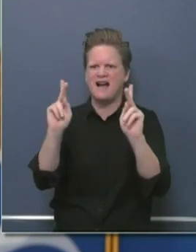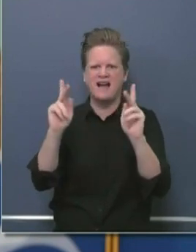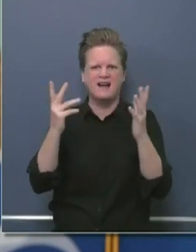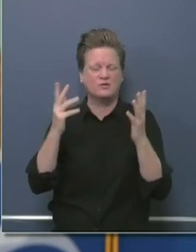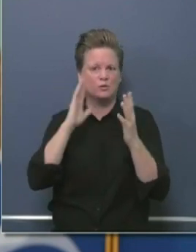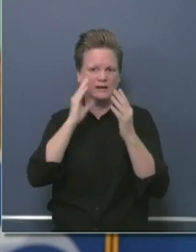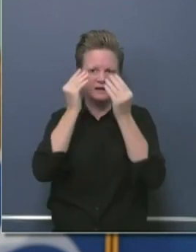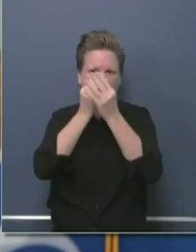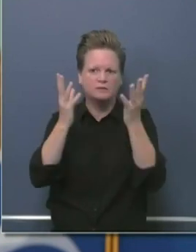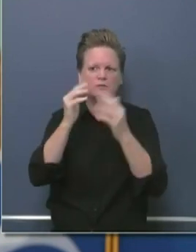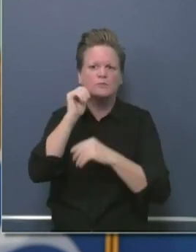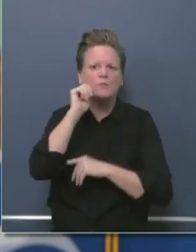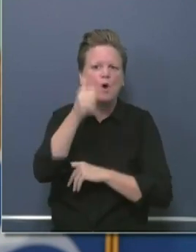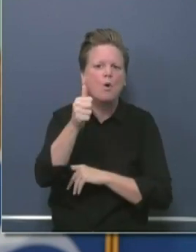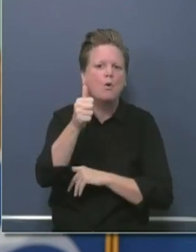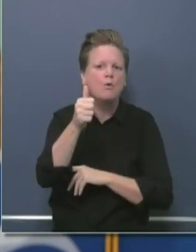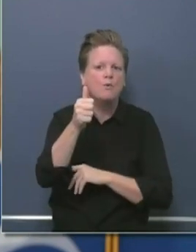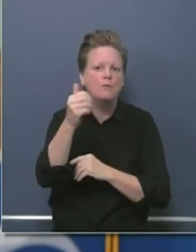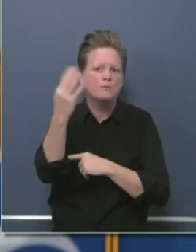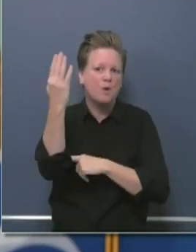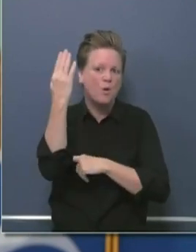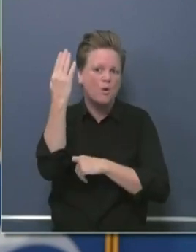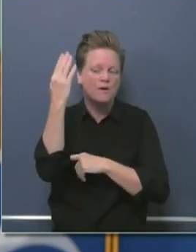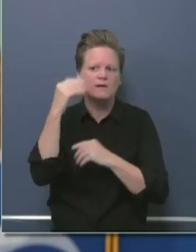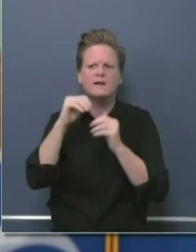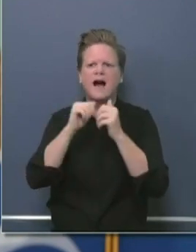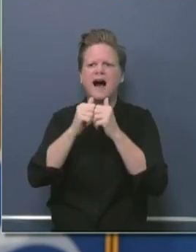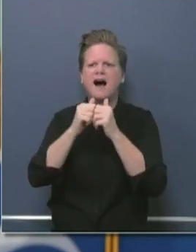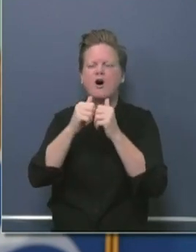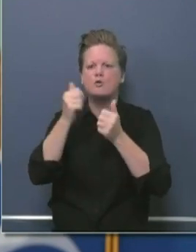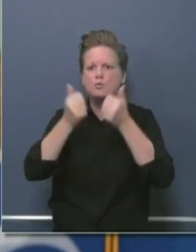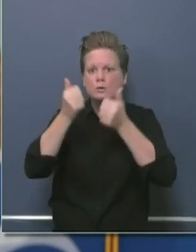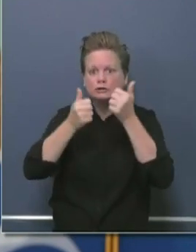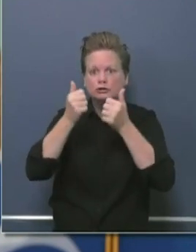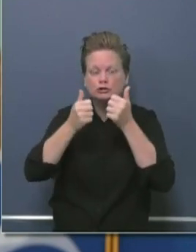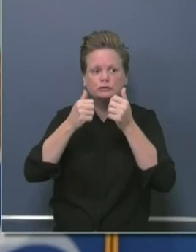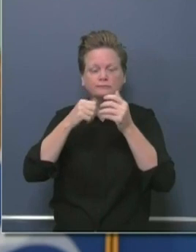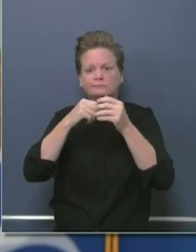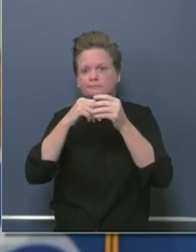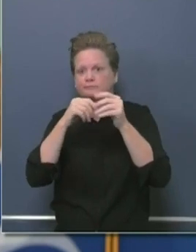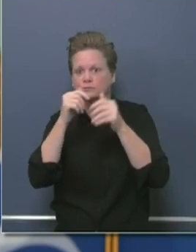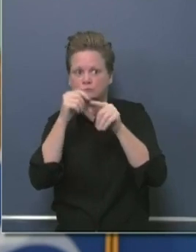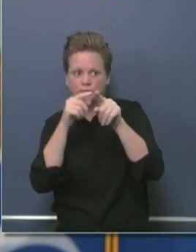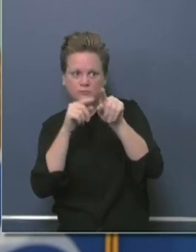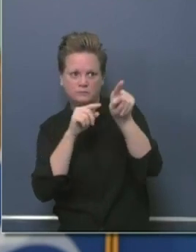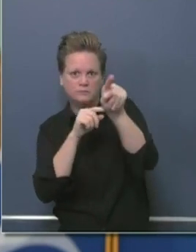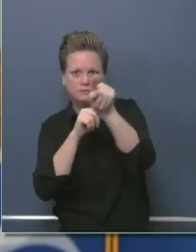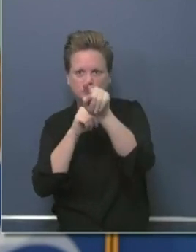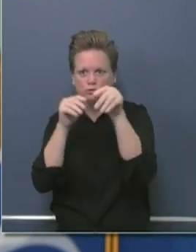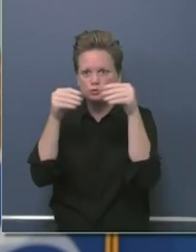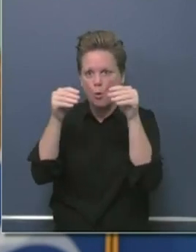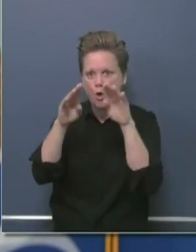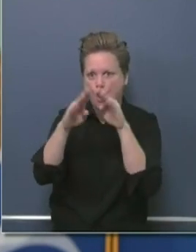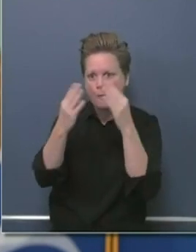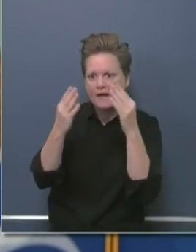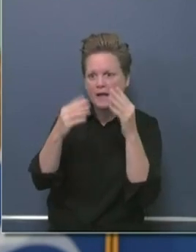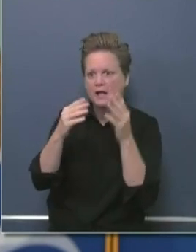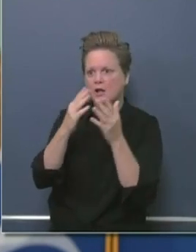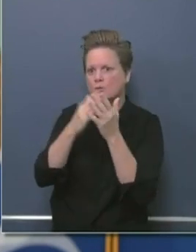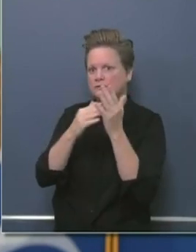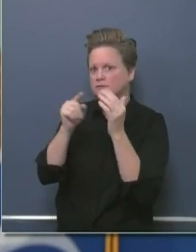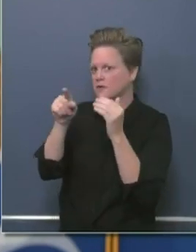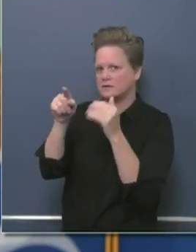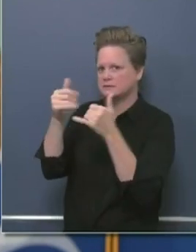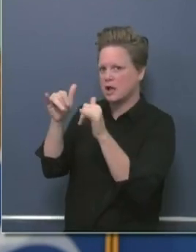the industries that will begin to make modifications to our stay away order and industries that will be allowed to